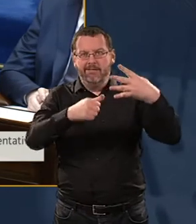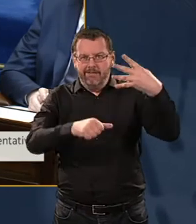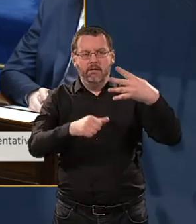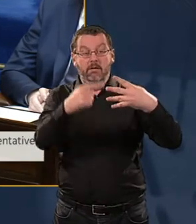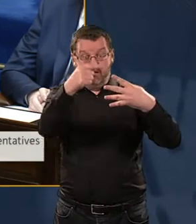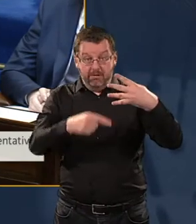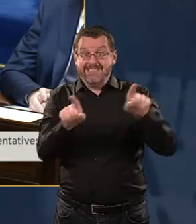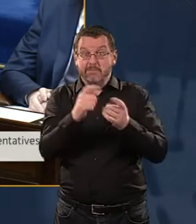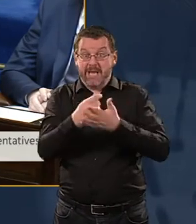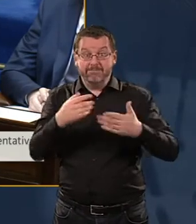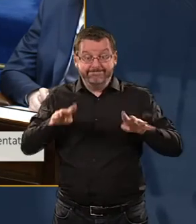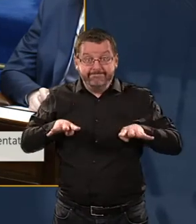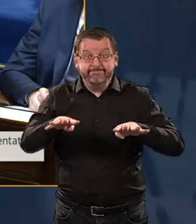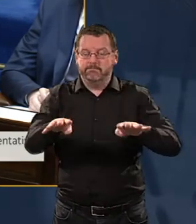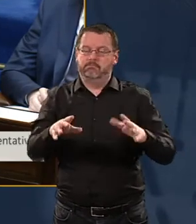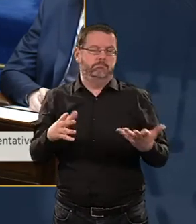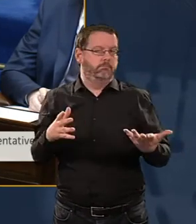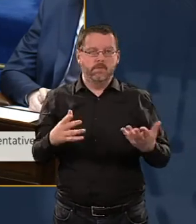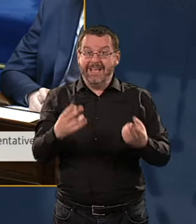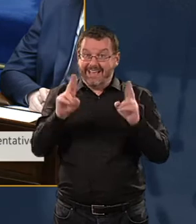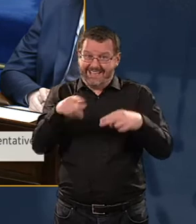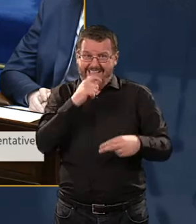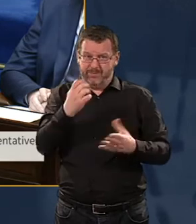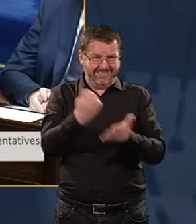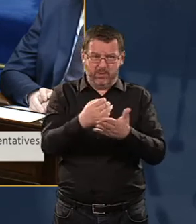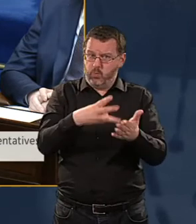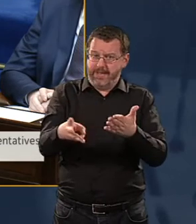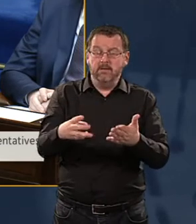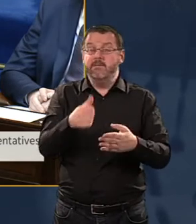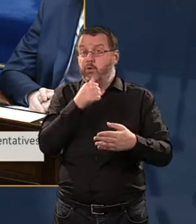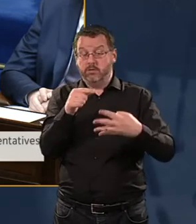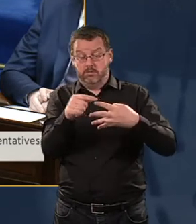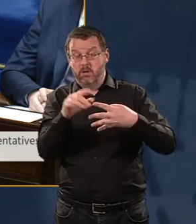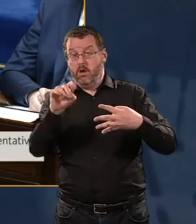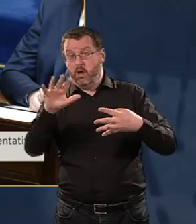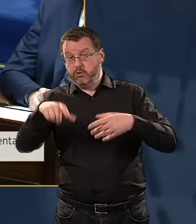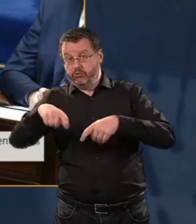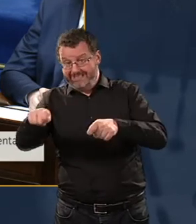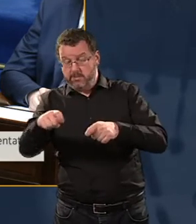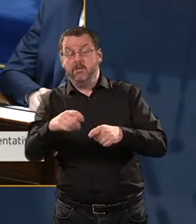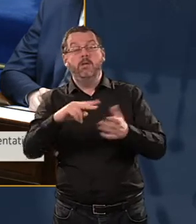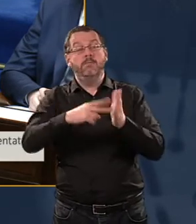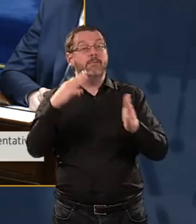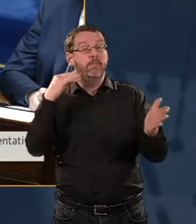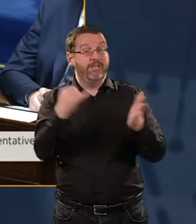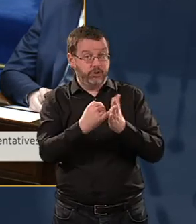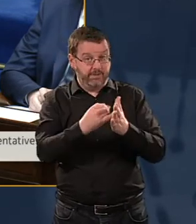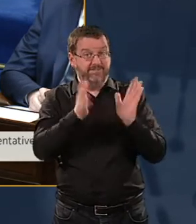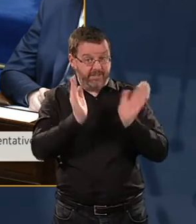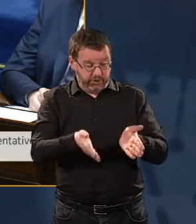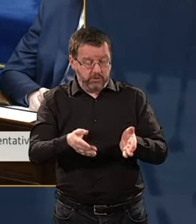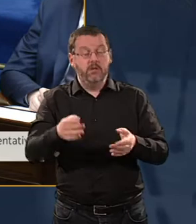a timeline on those things and not be able to stand over it. The first one is Hollis Street, planning permission done, tender is up next, then we'll go to construction.